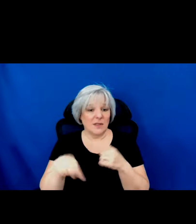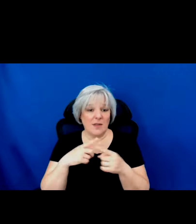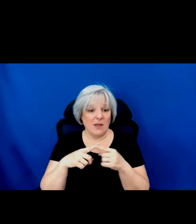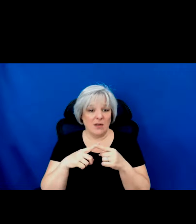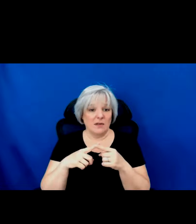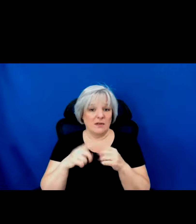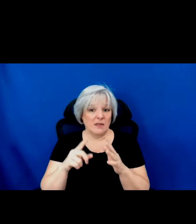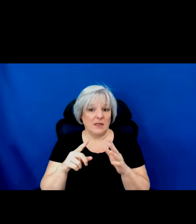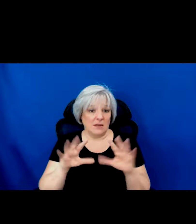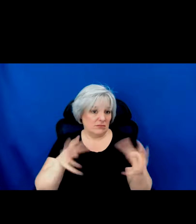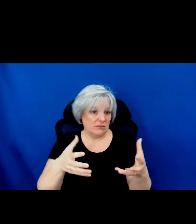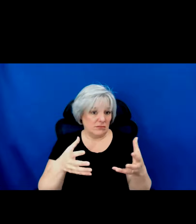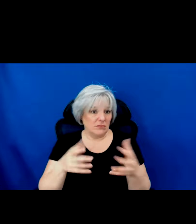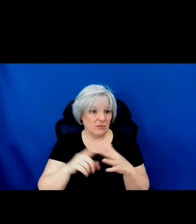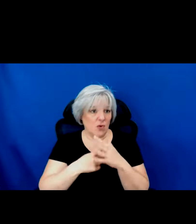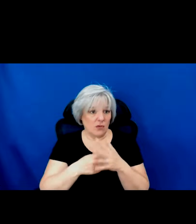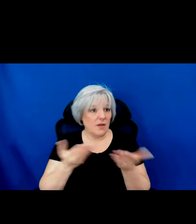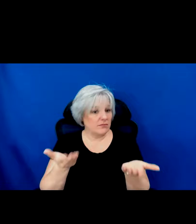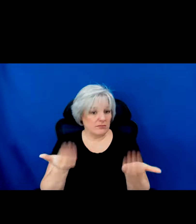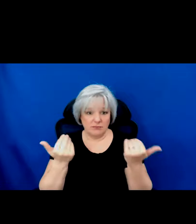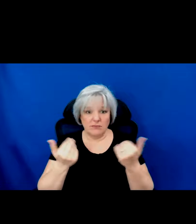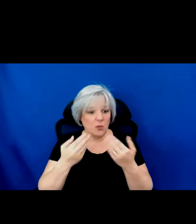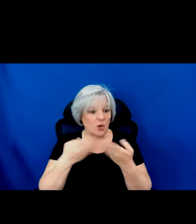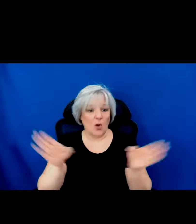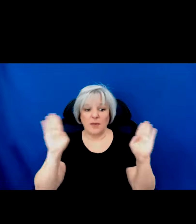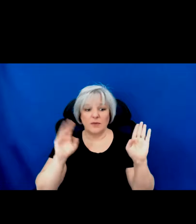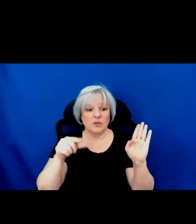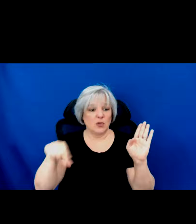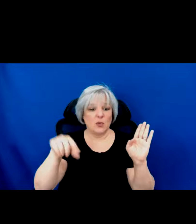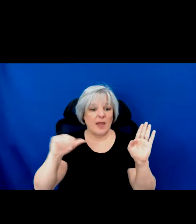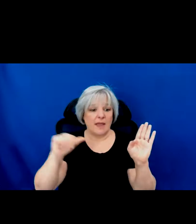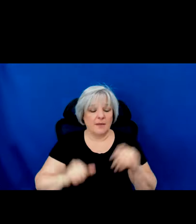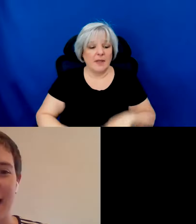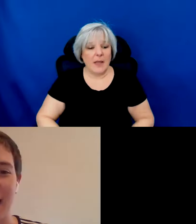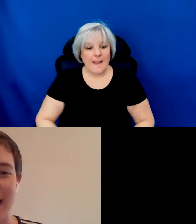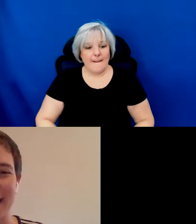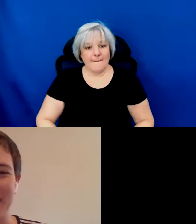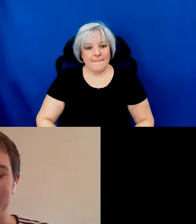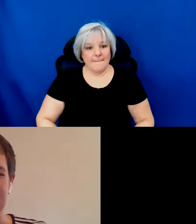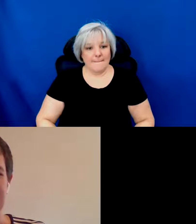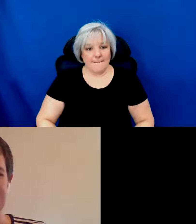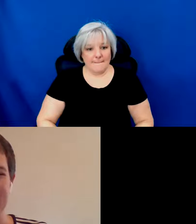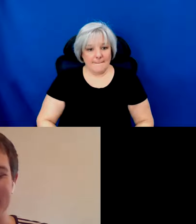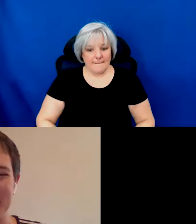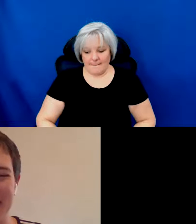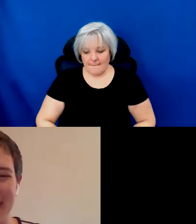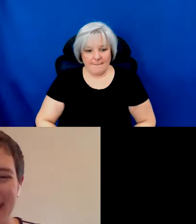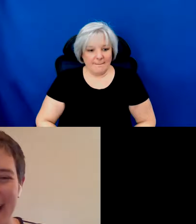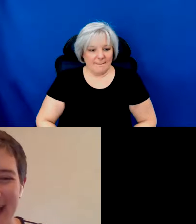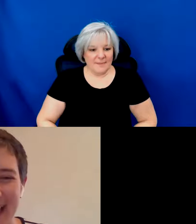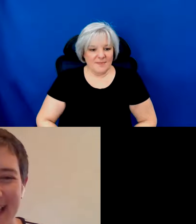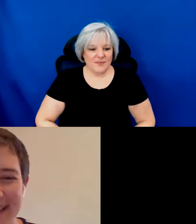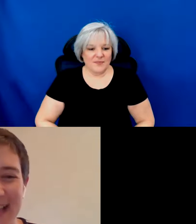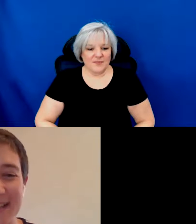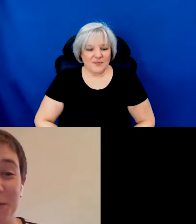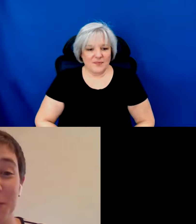Initiatives Program, let's, uh, go ahead and open it up to two questions. I am repinning myself here,